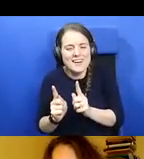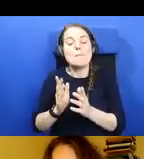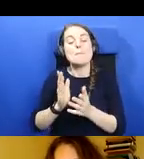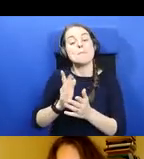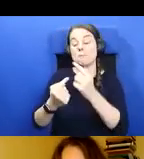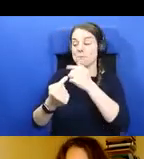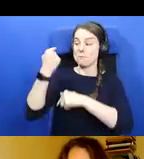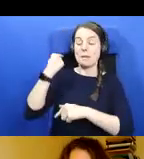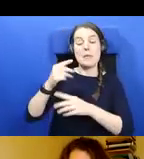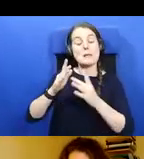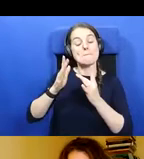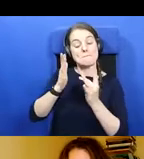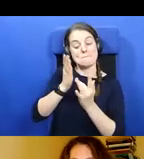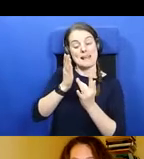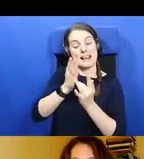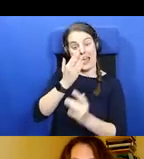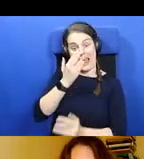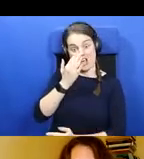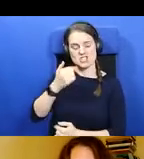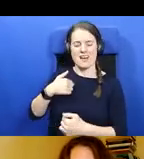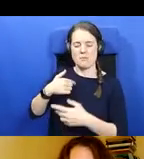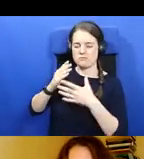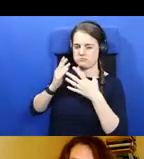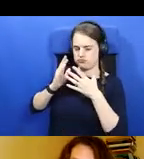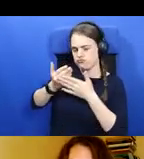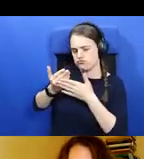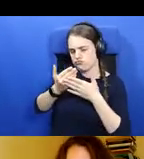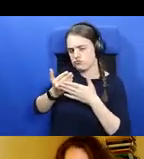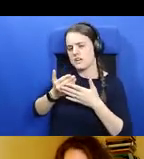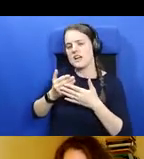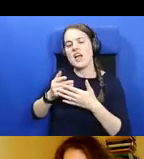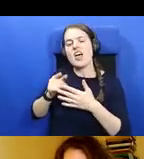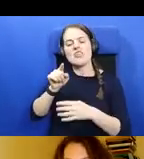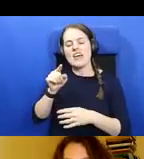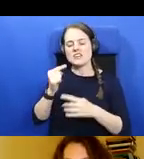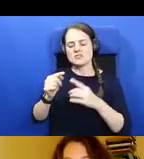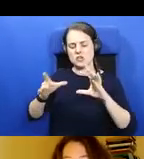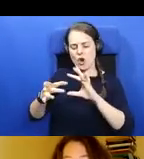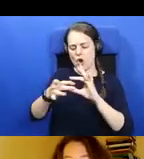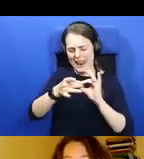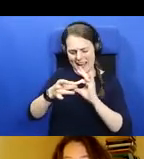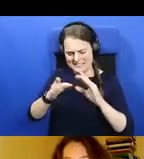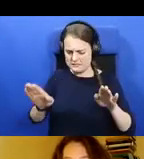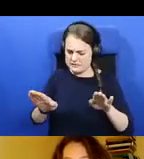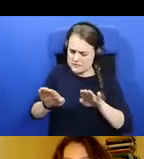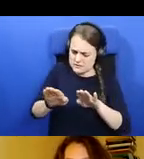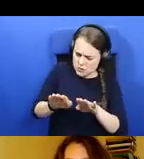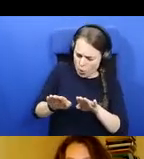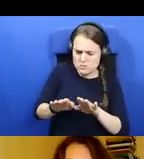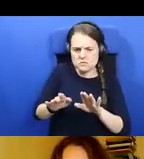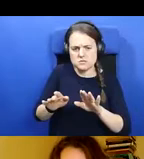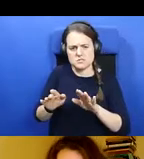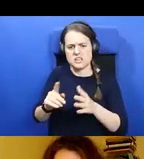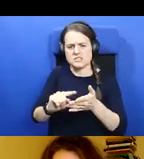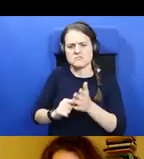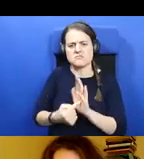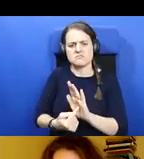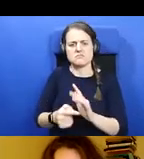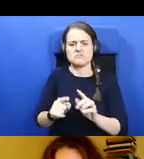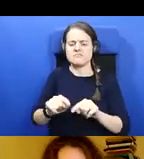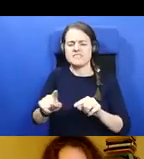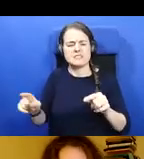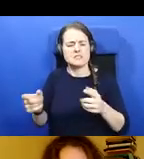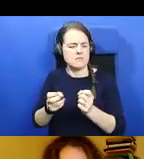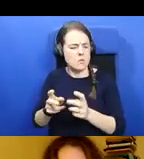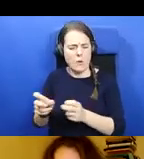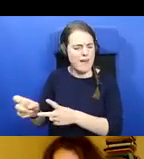this closeness, this connectivity is expressed in a number of different and intersecting ways. One, and it's really